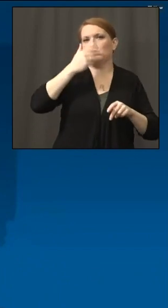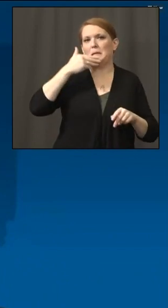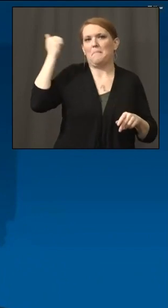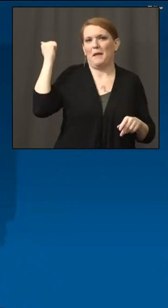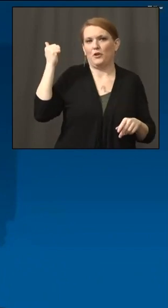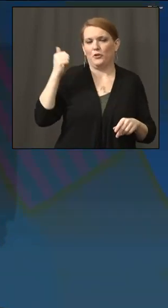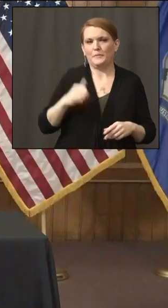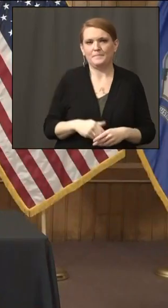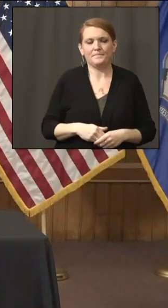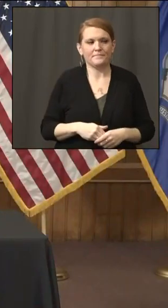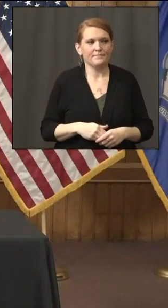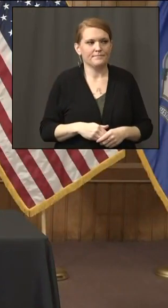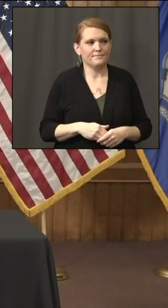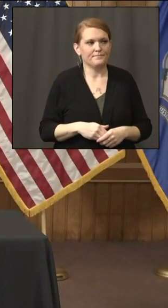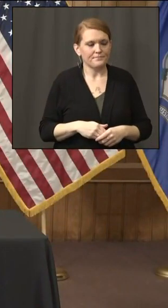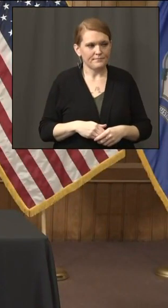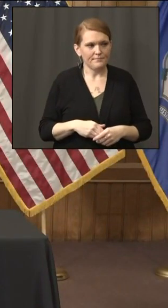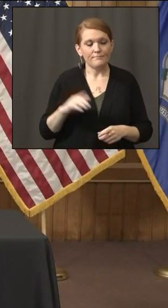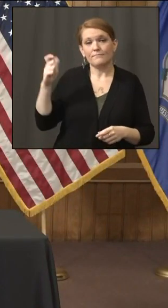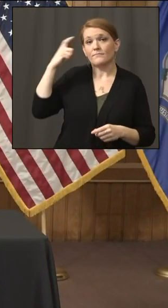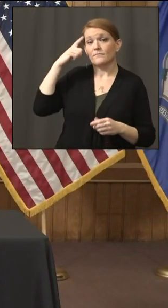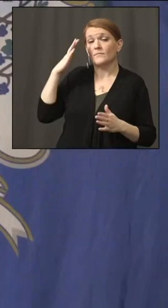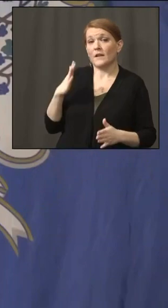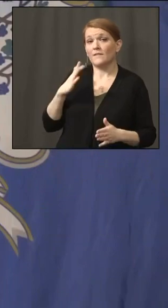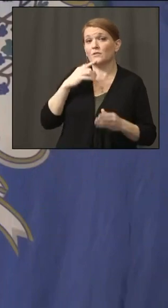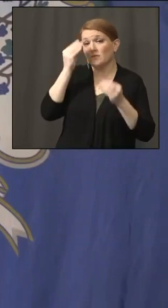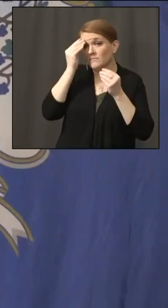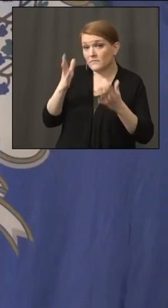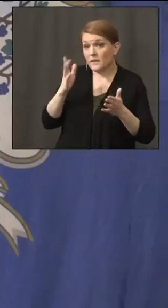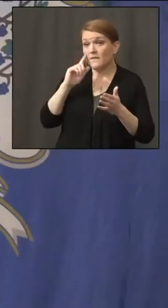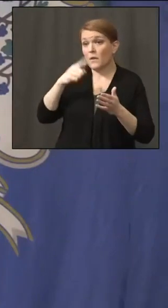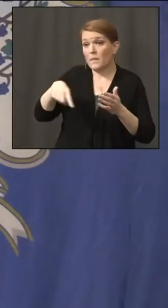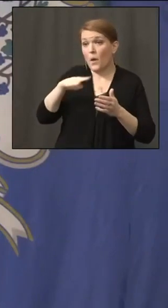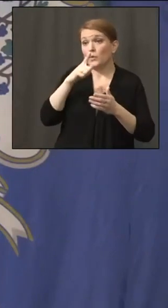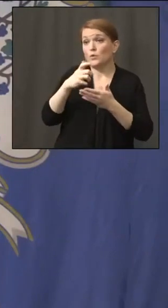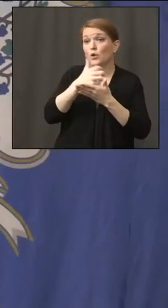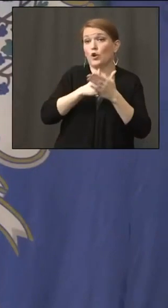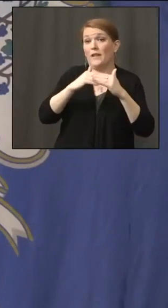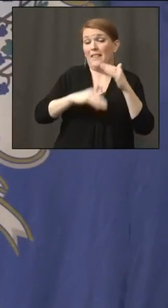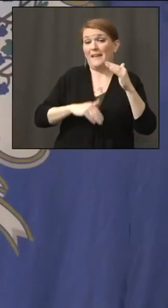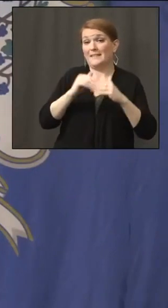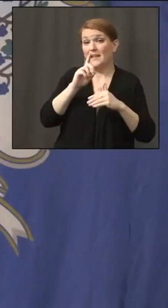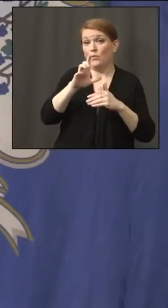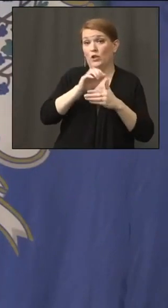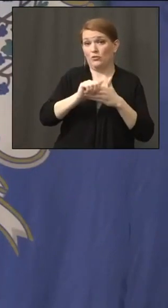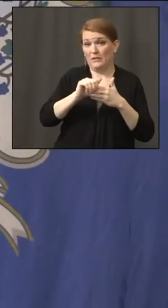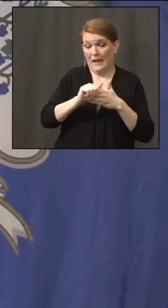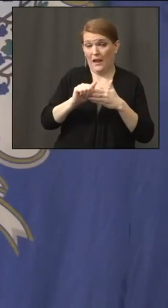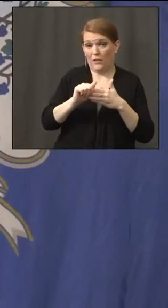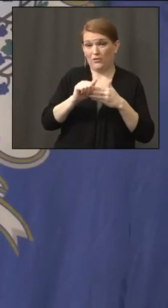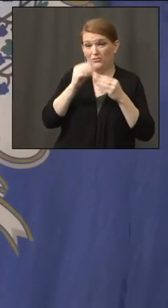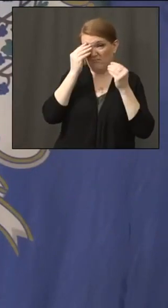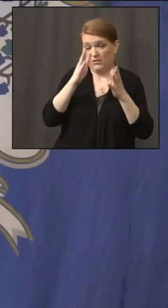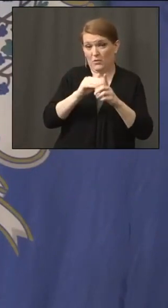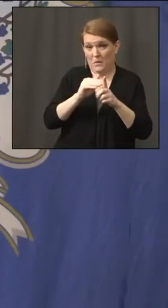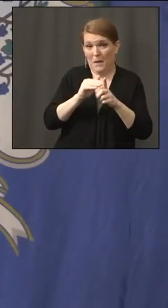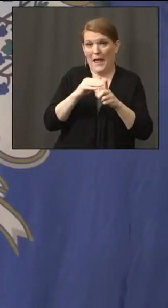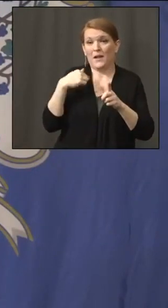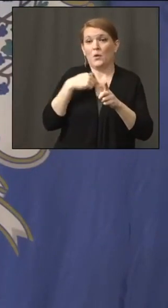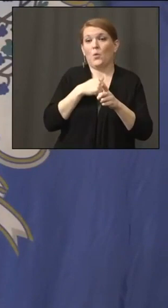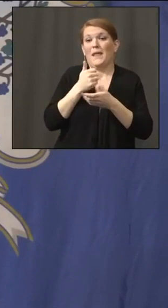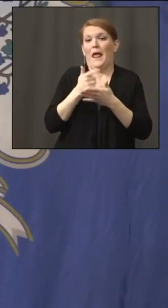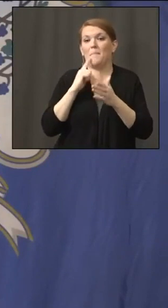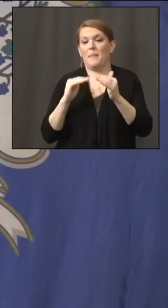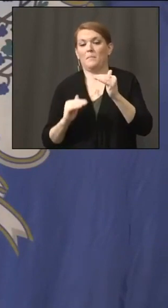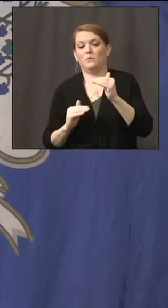Yes. Just as a reminder, for those folks earning less than $100, we help them get up to the $100 mark. So they're eligible